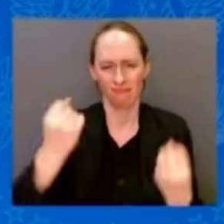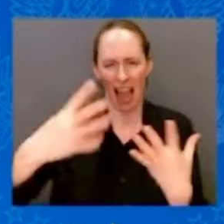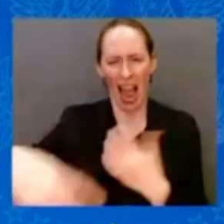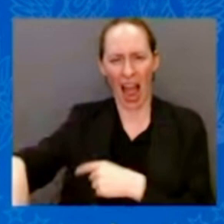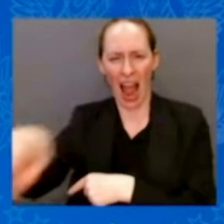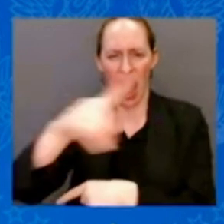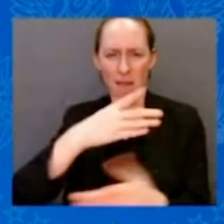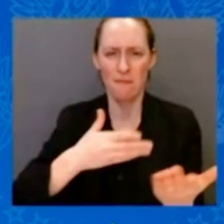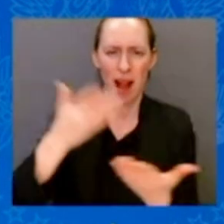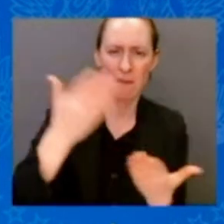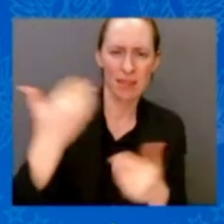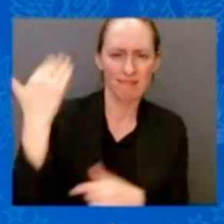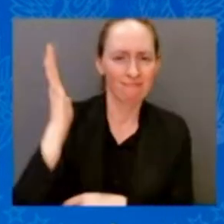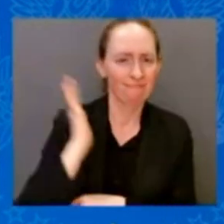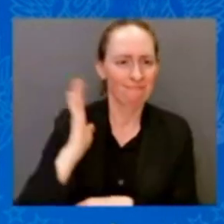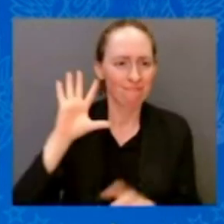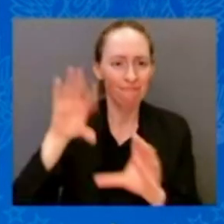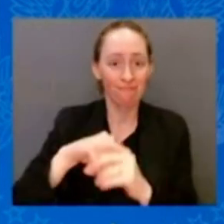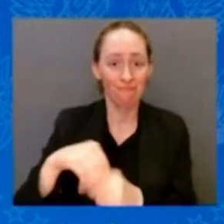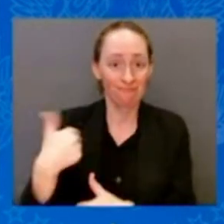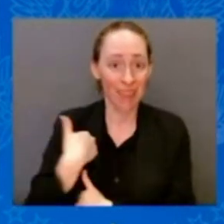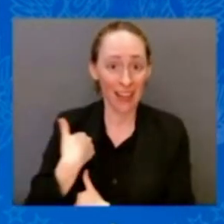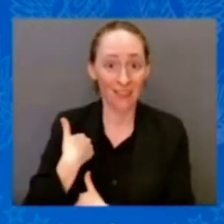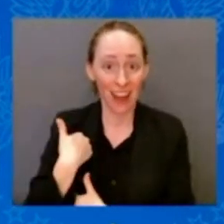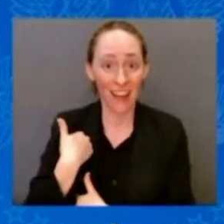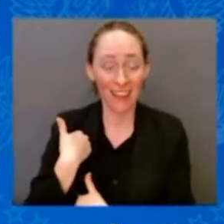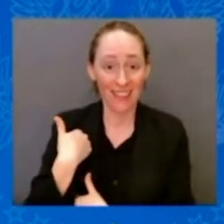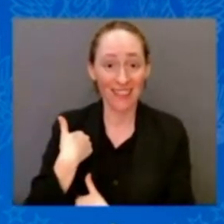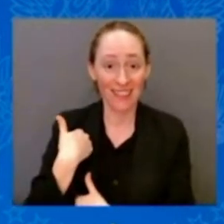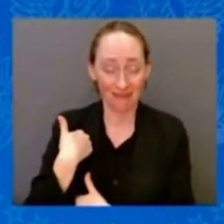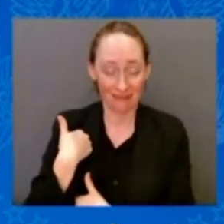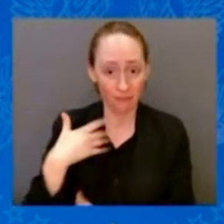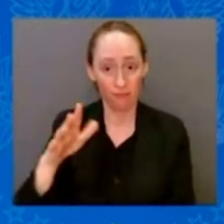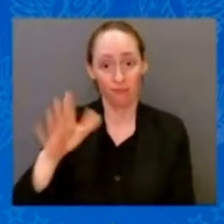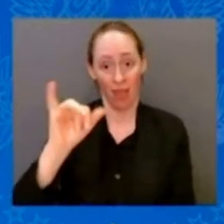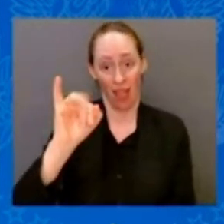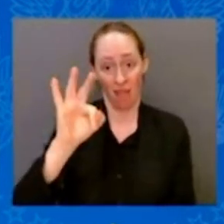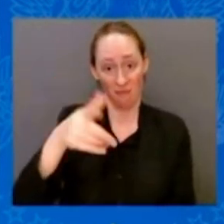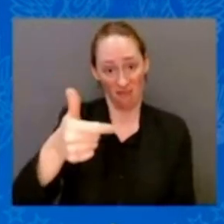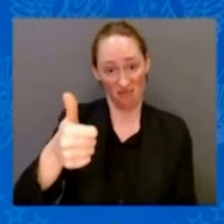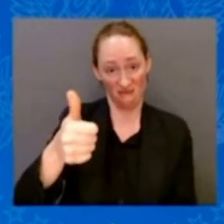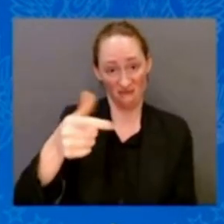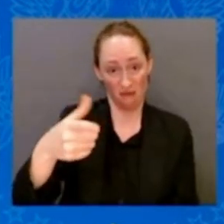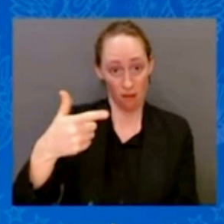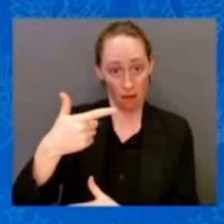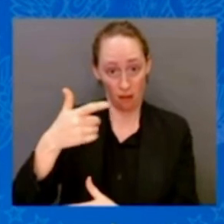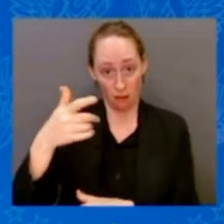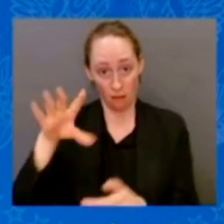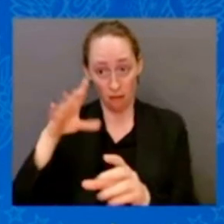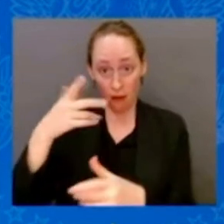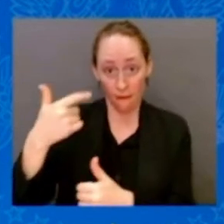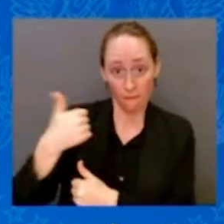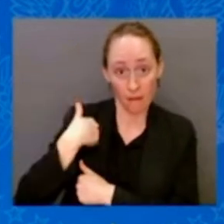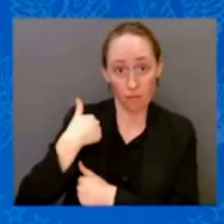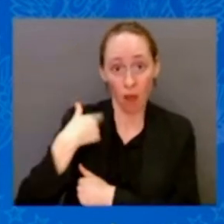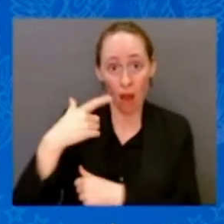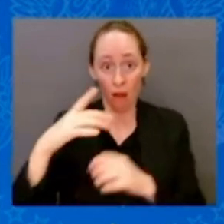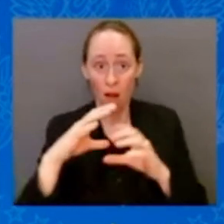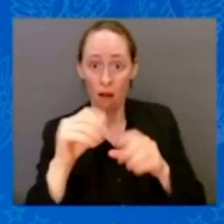negotiate the price they're going to pay for the — the drugs that the — that soldiers and sailors and airmen, cetera, need.